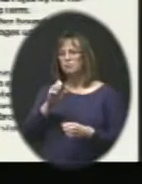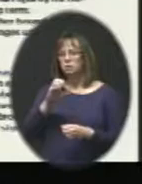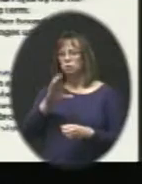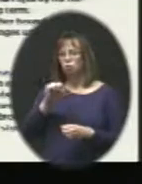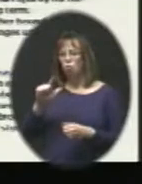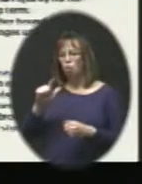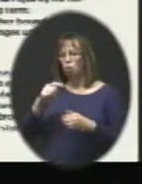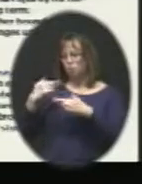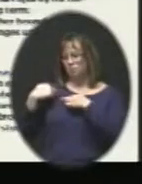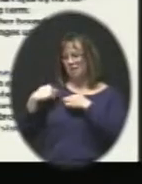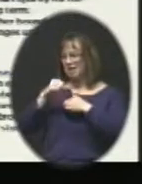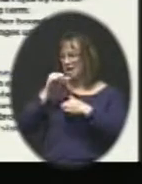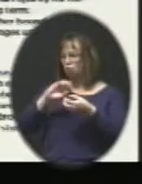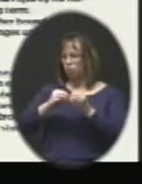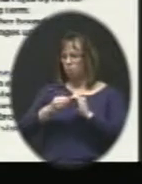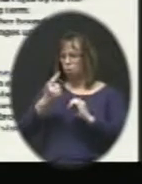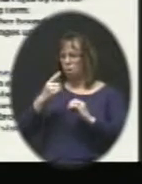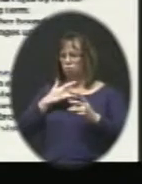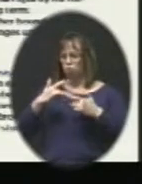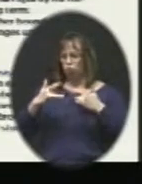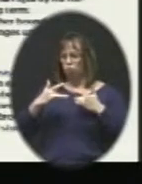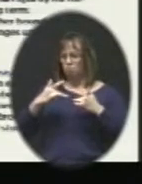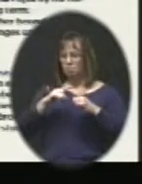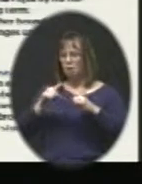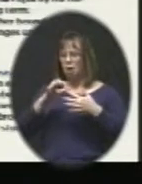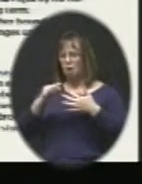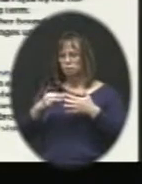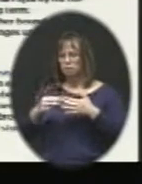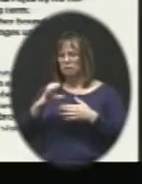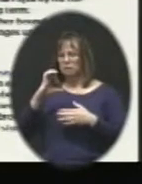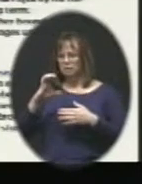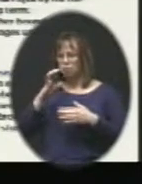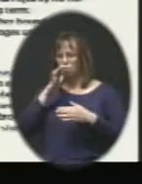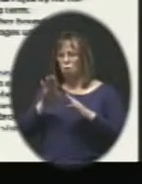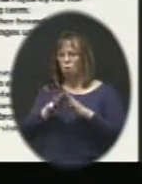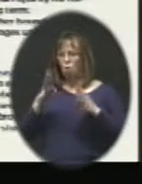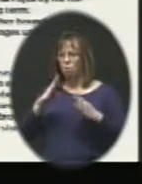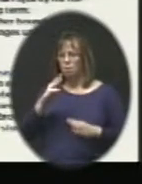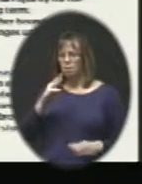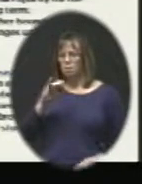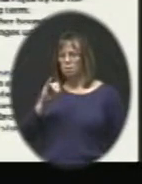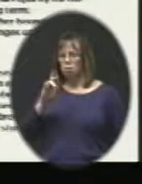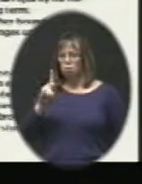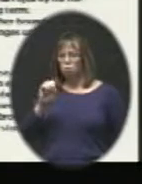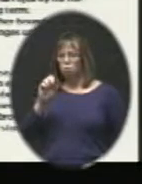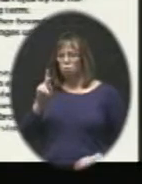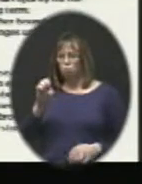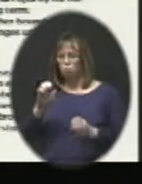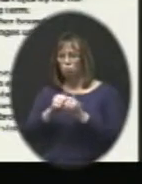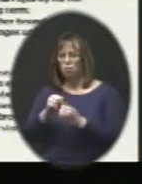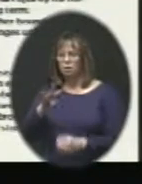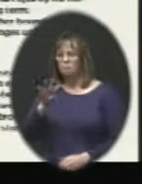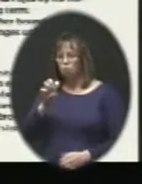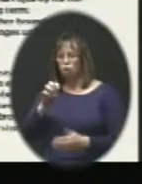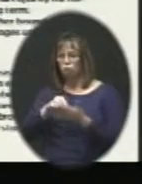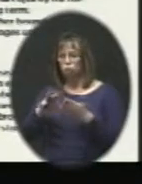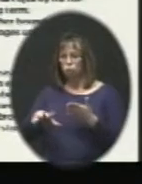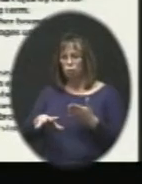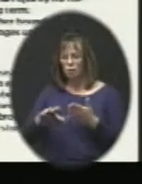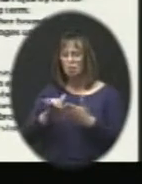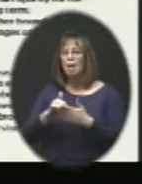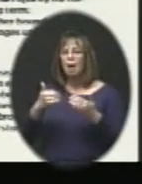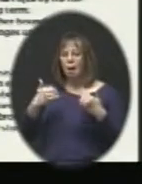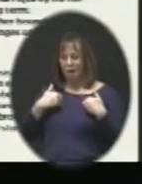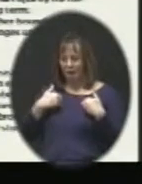number one concern as we made this. But option C's recommendation would open Millbrook with 400 students. And that